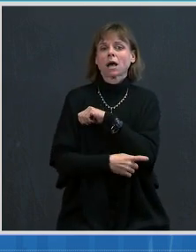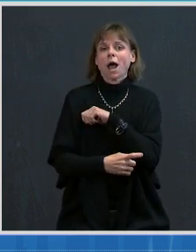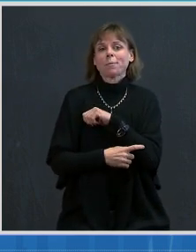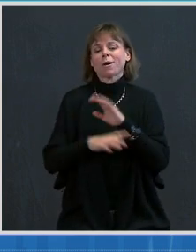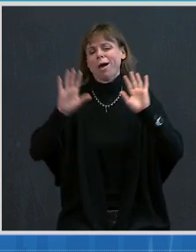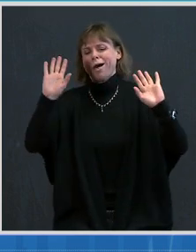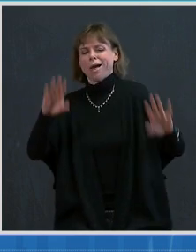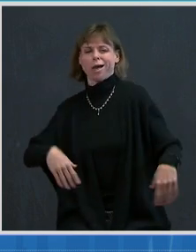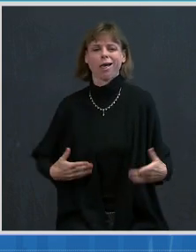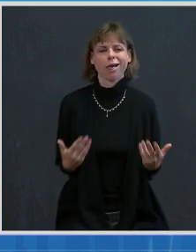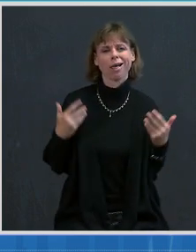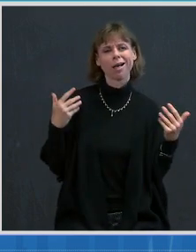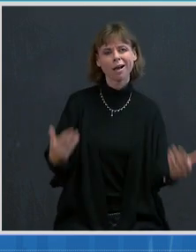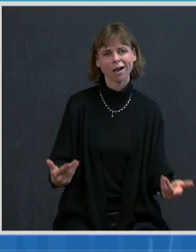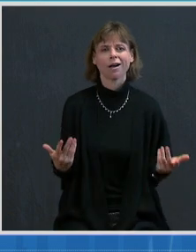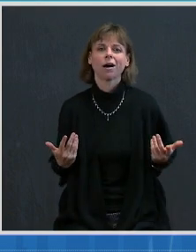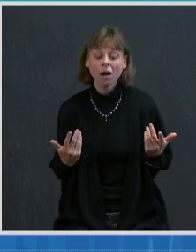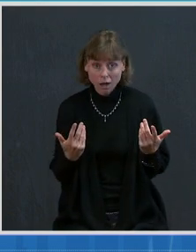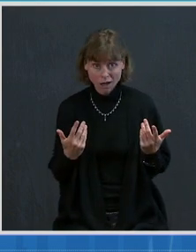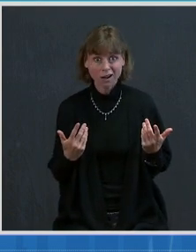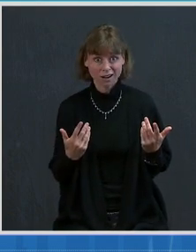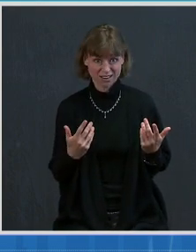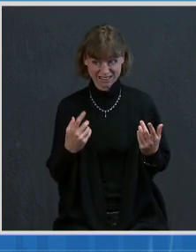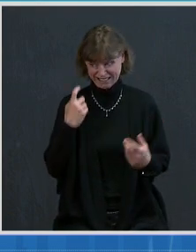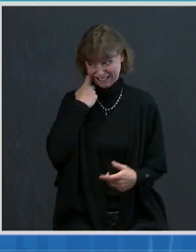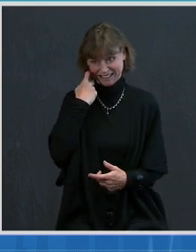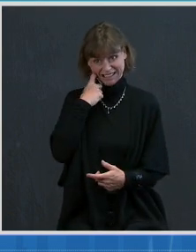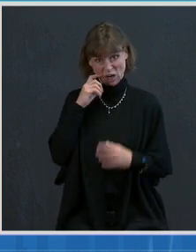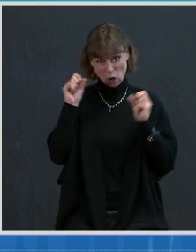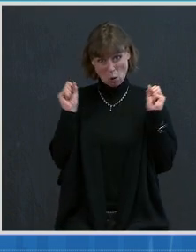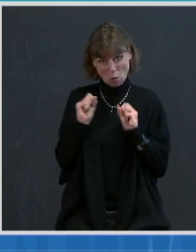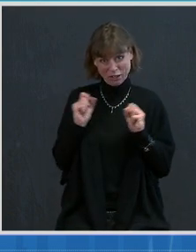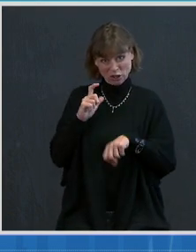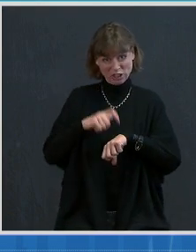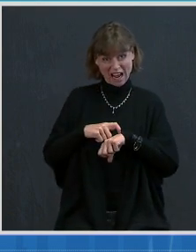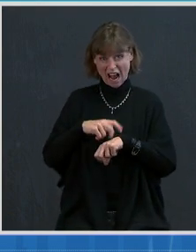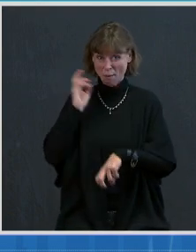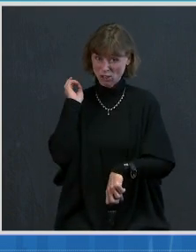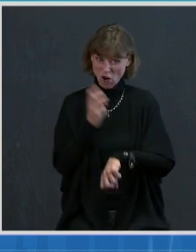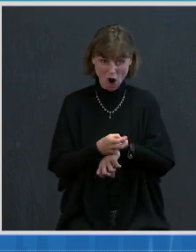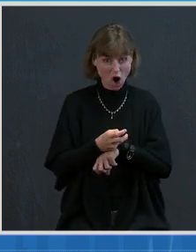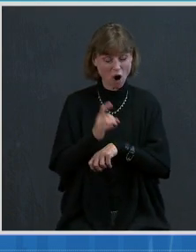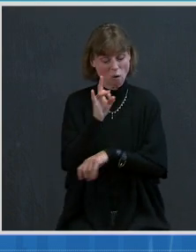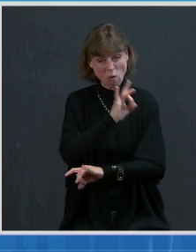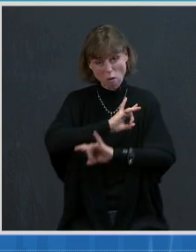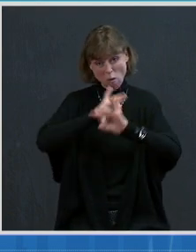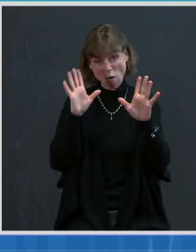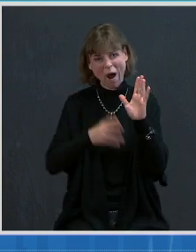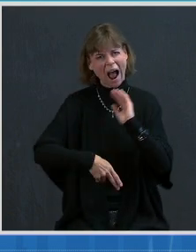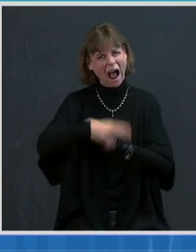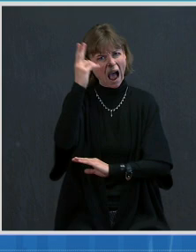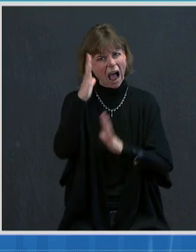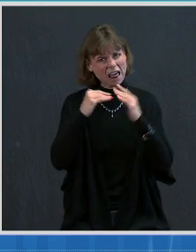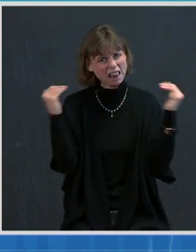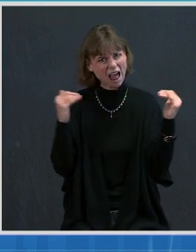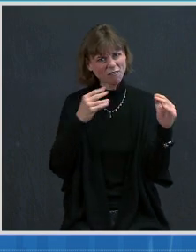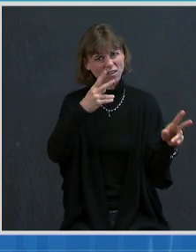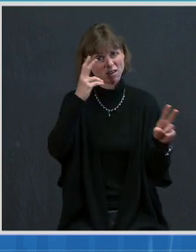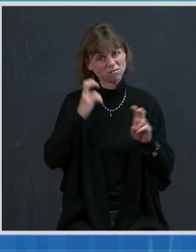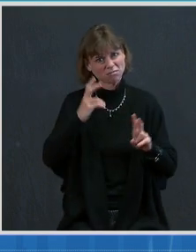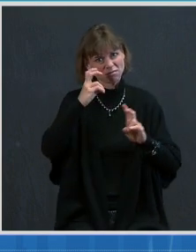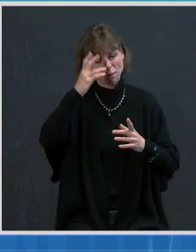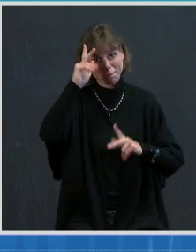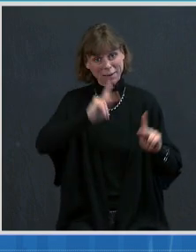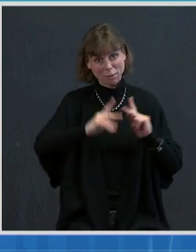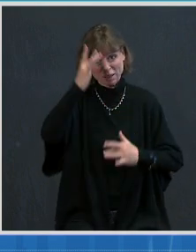down, particularly after a hard winter that sadly saw the highest level of cases and deaths during the pandemic so far.